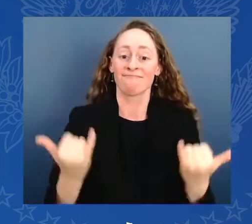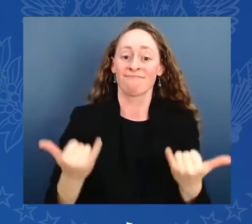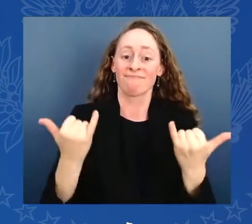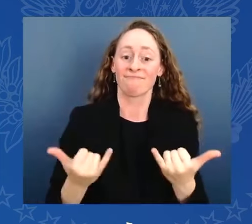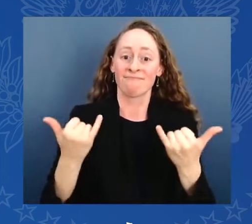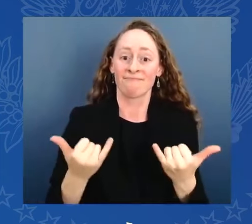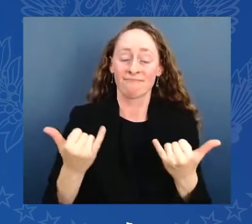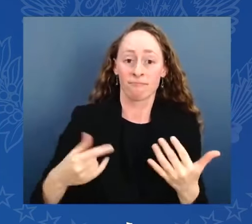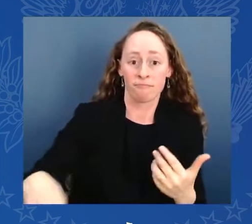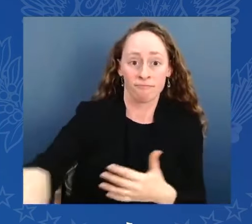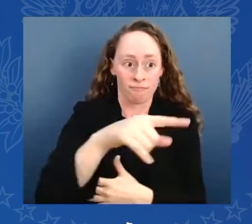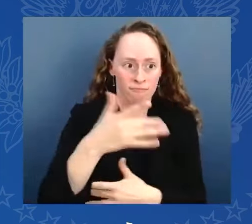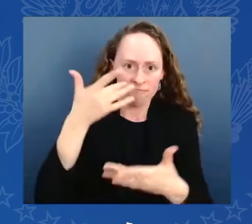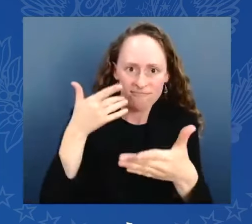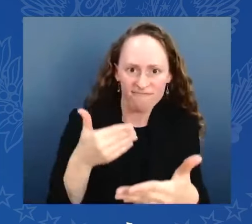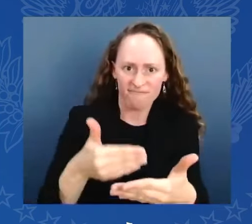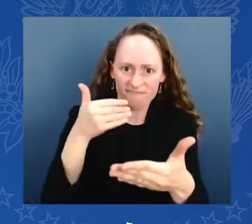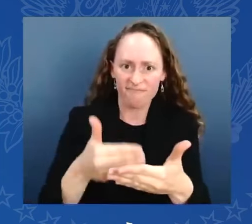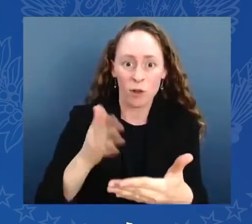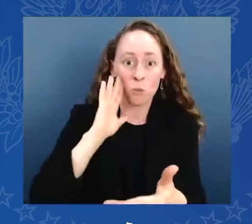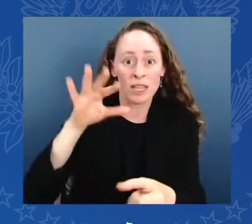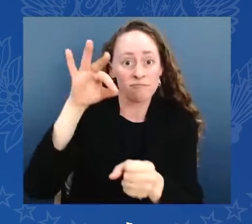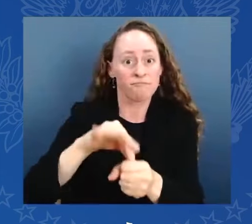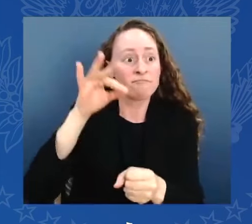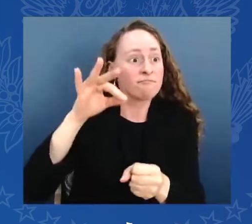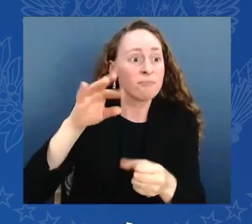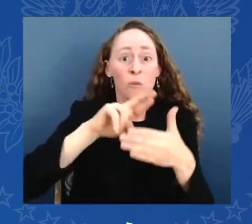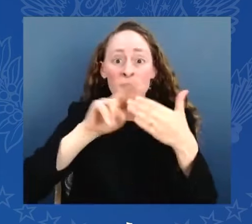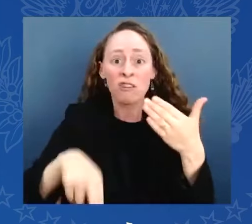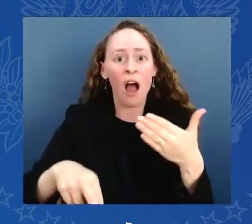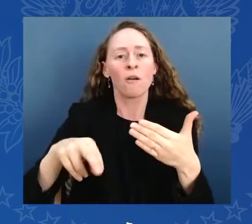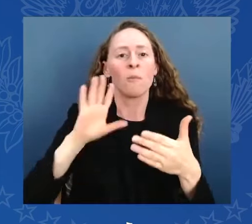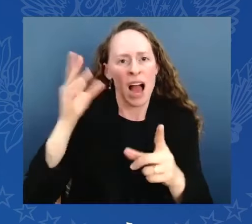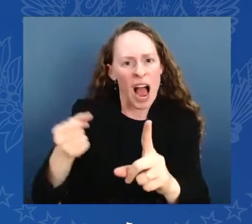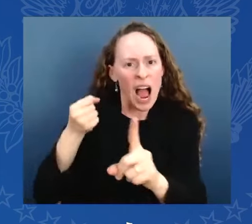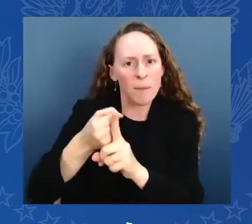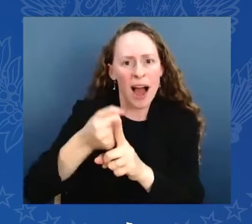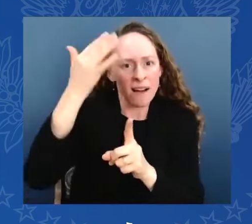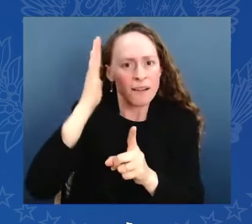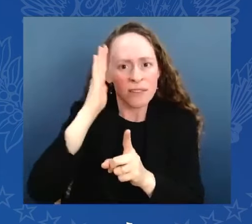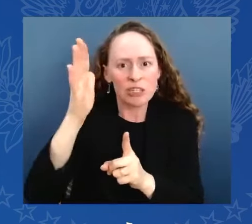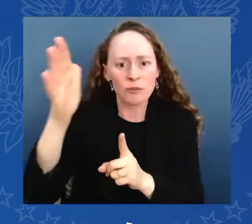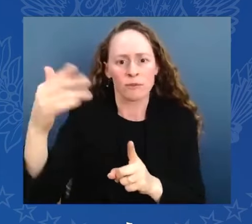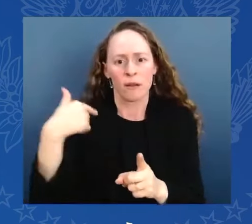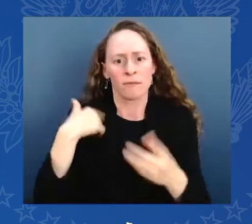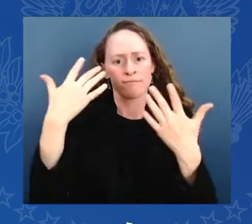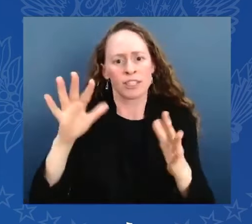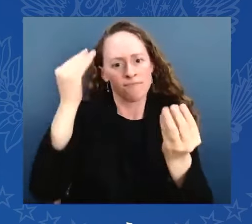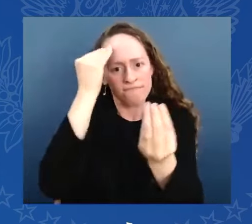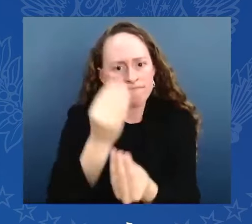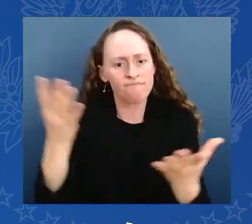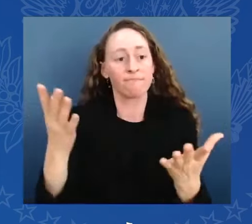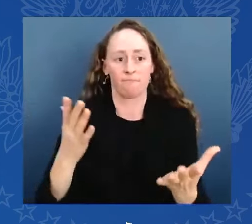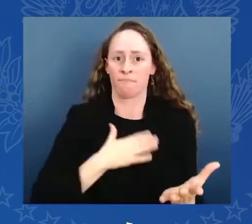I made my views known. I would like to thank our great Vice President Kamala Harris. She's experienced.